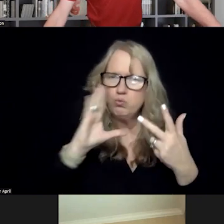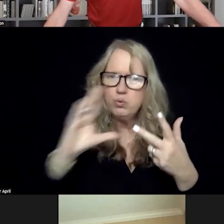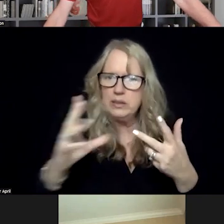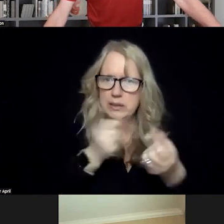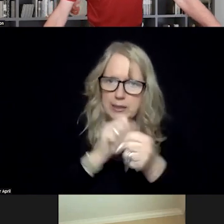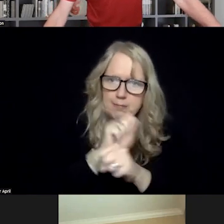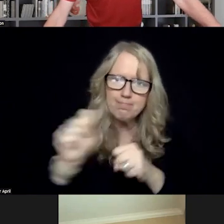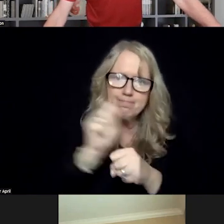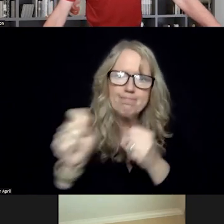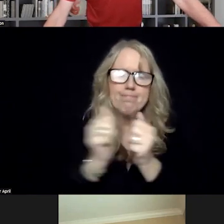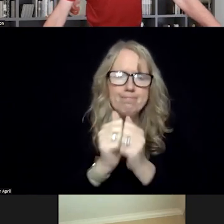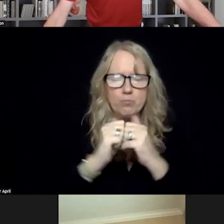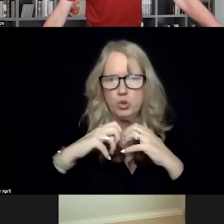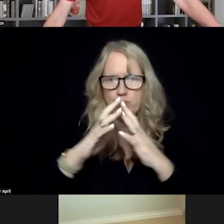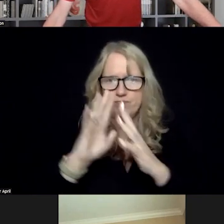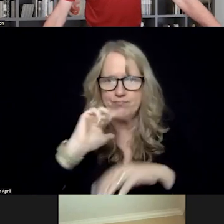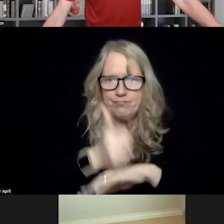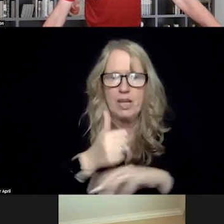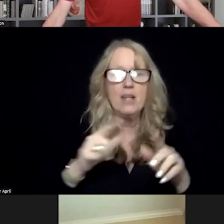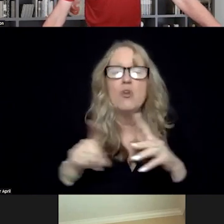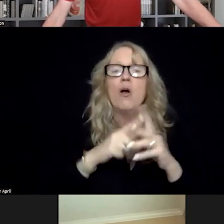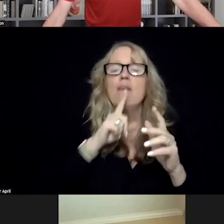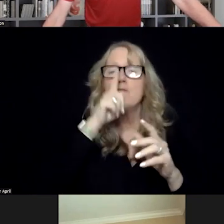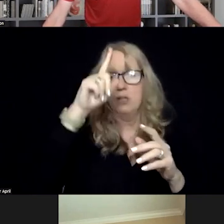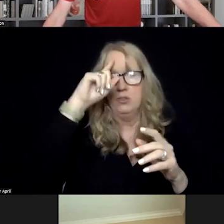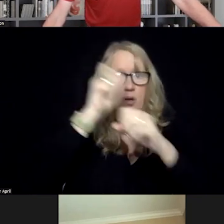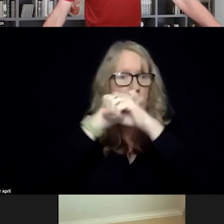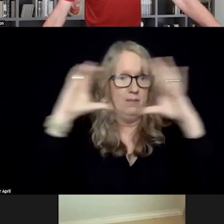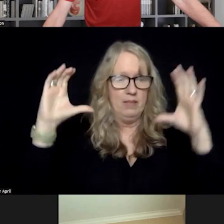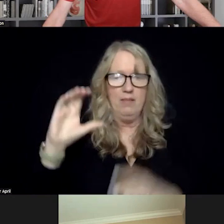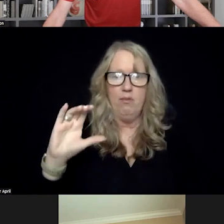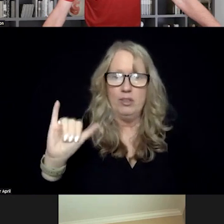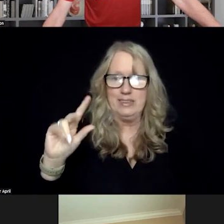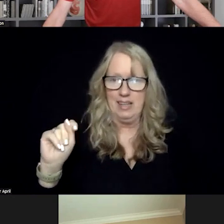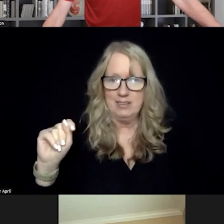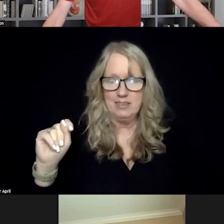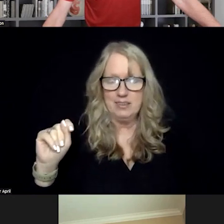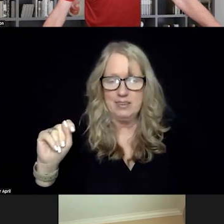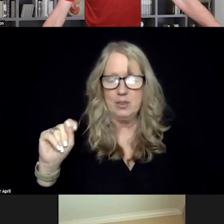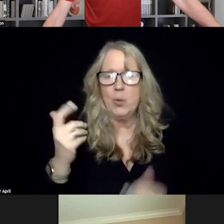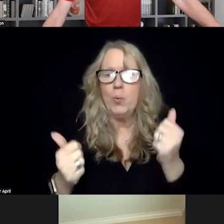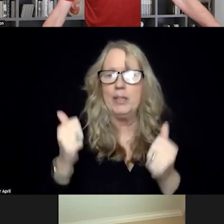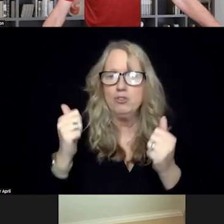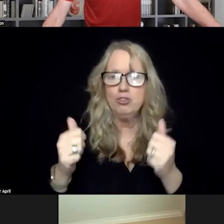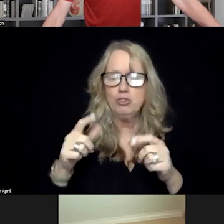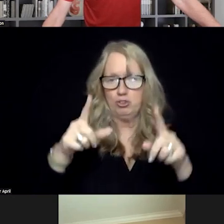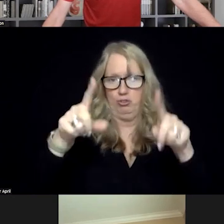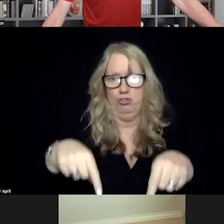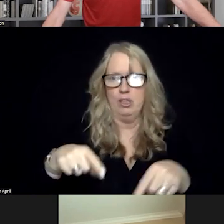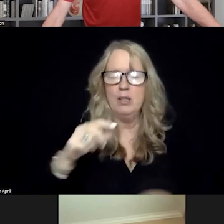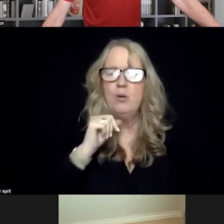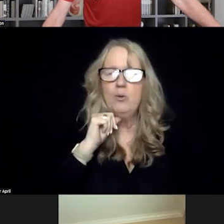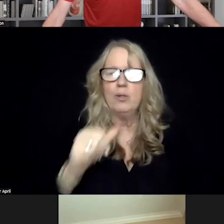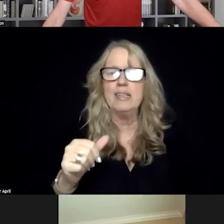But here's the question. That original vision of CIT, which of the following was not